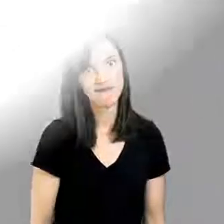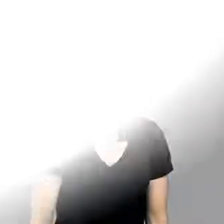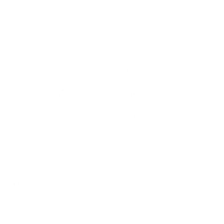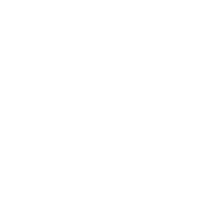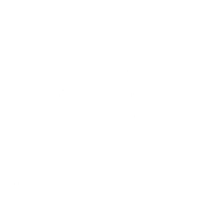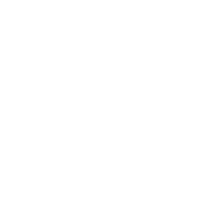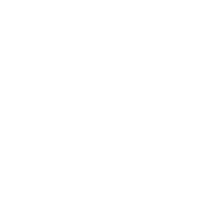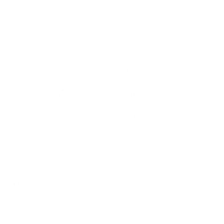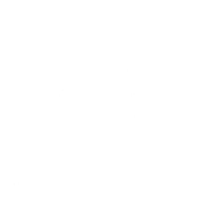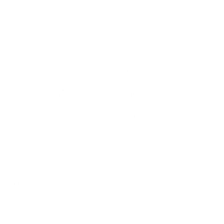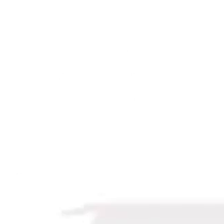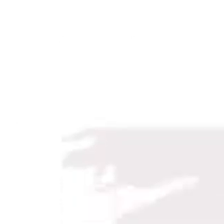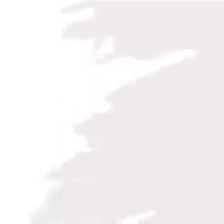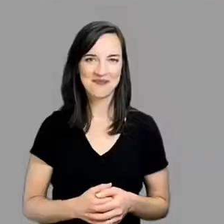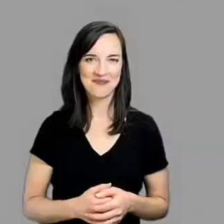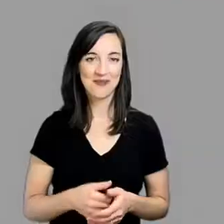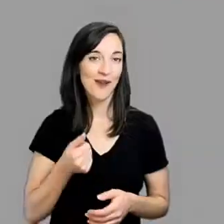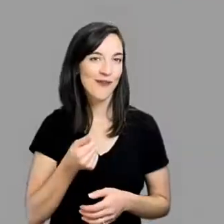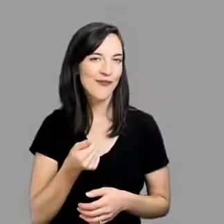crumbles.